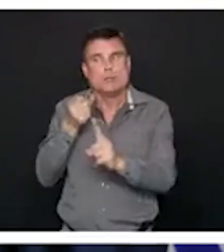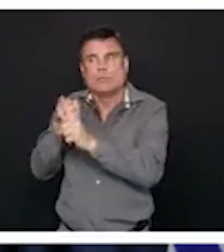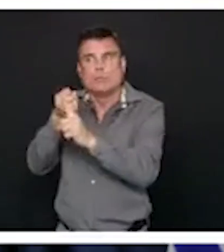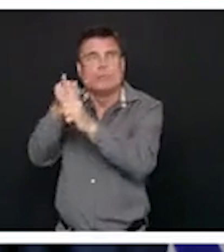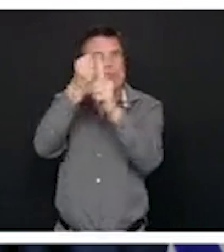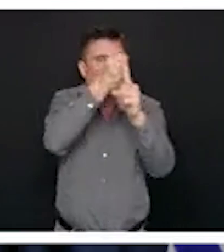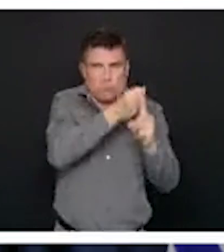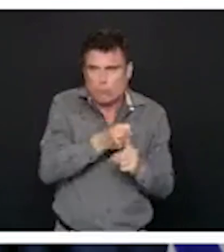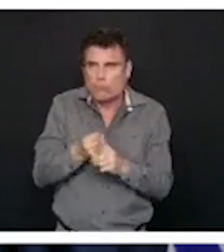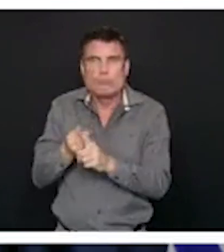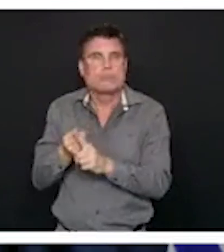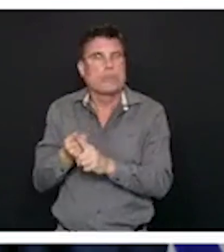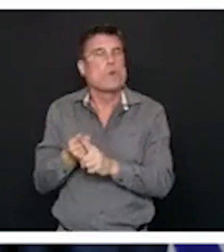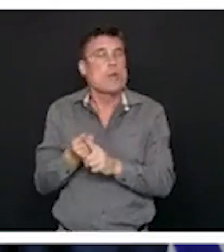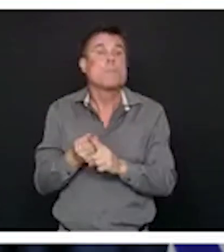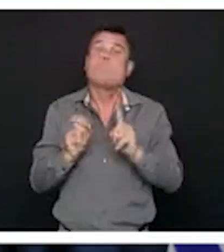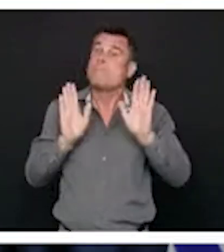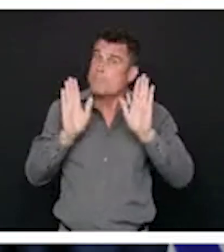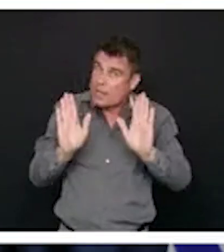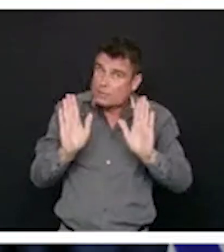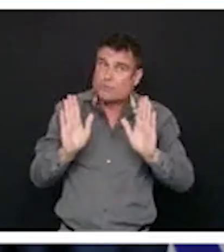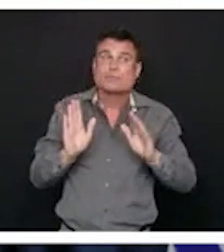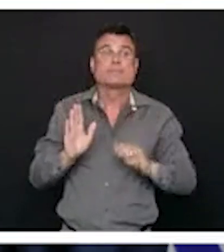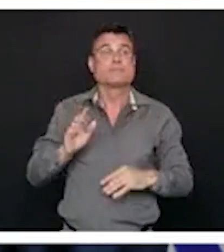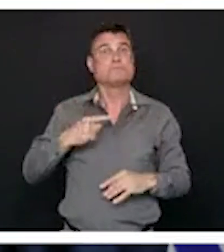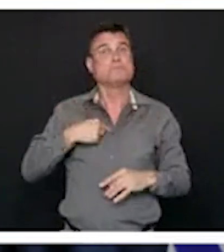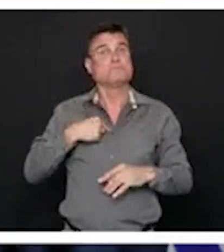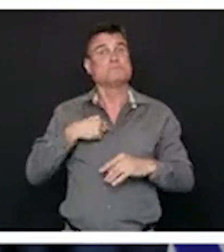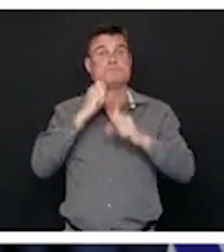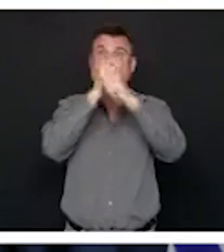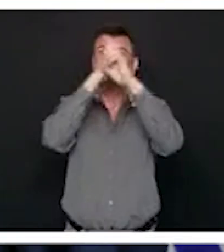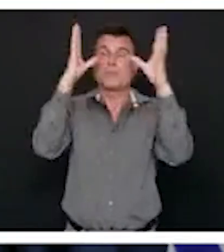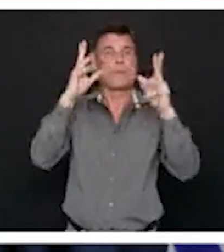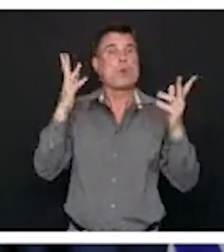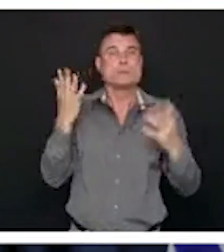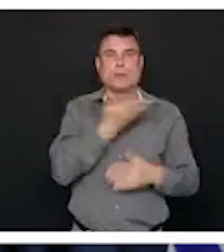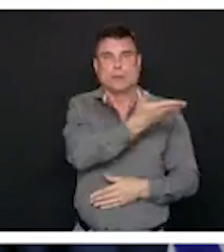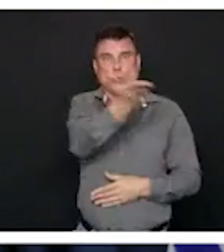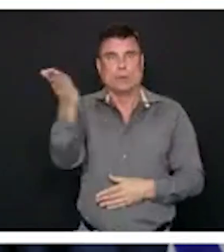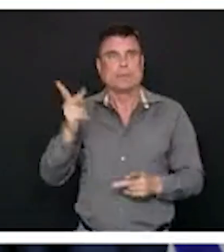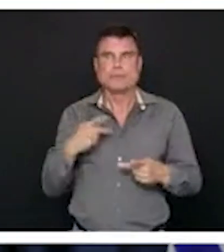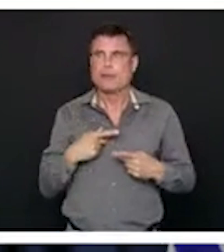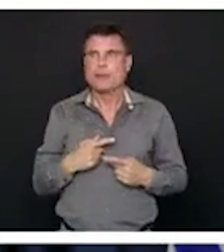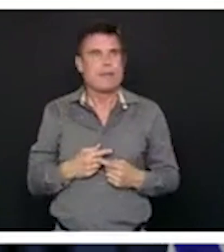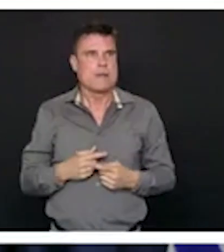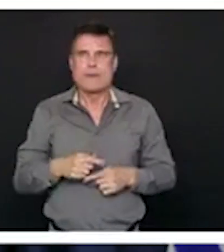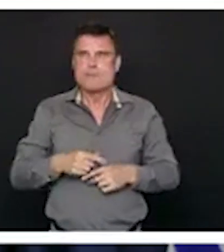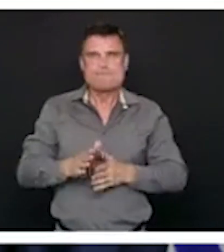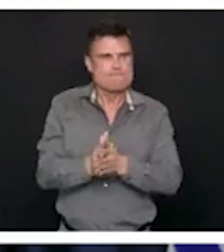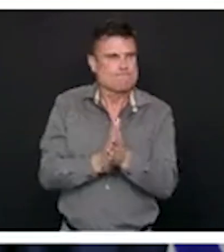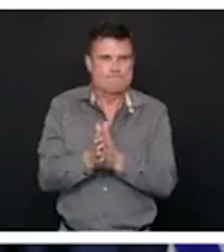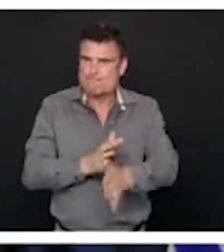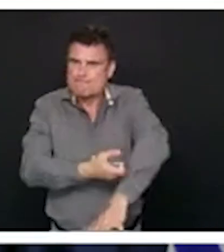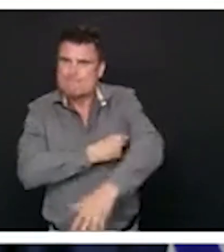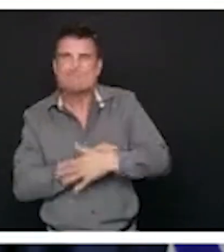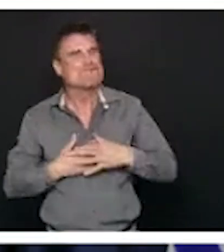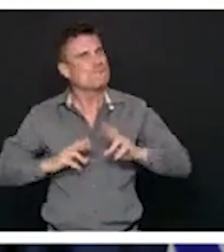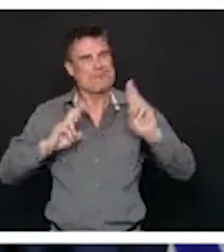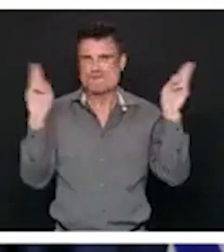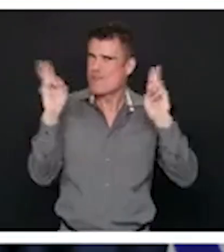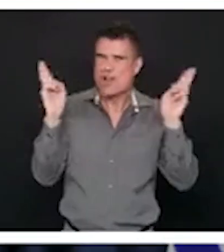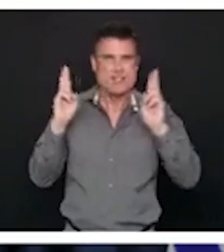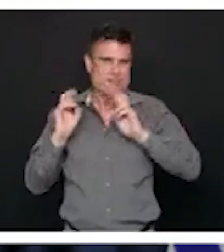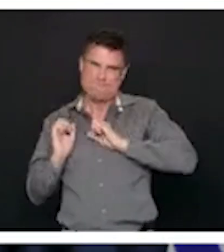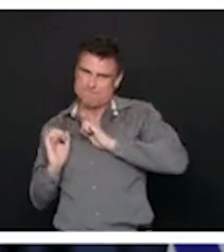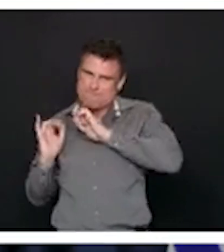ambitious can be infectious as well in a positive way. When we see success in our personal lives, we try to duplicate